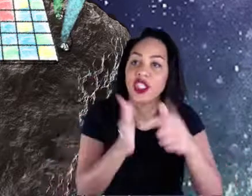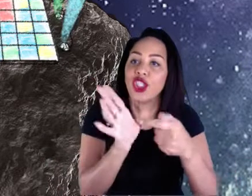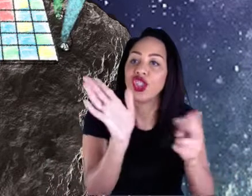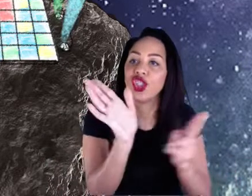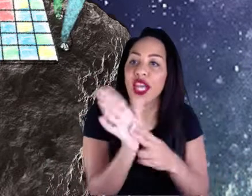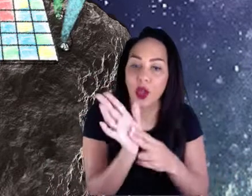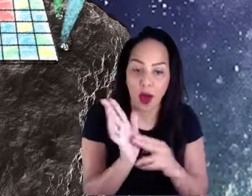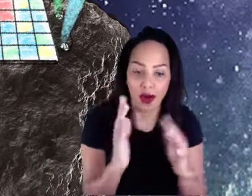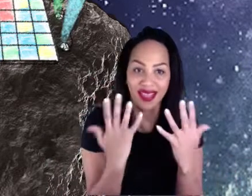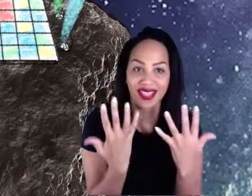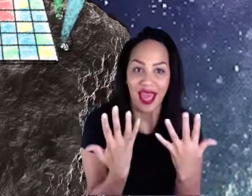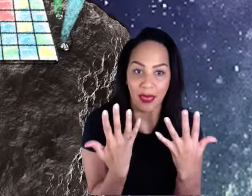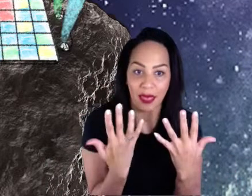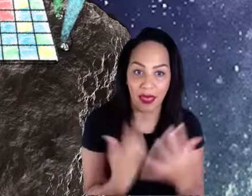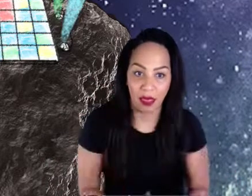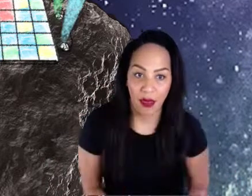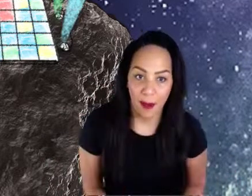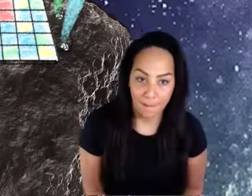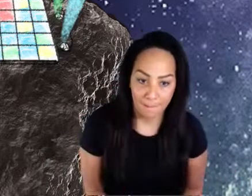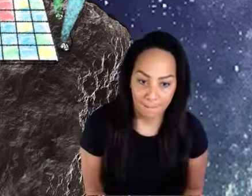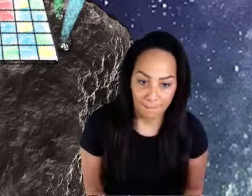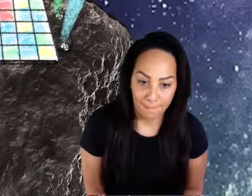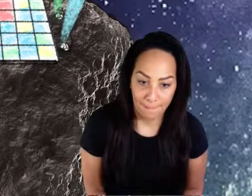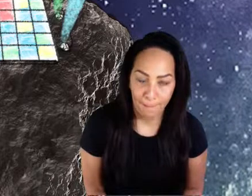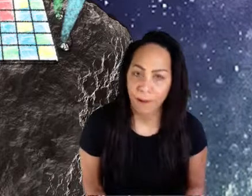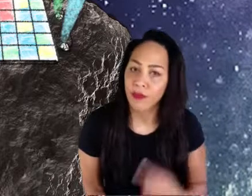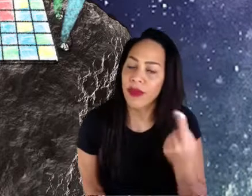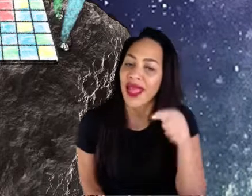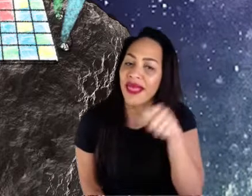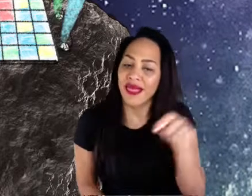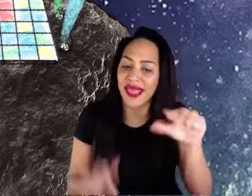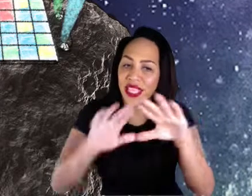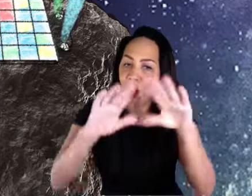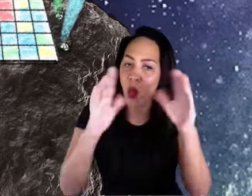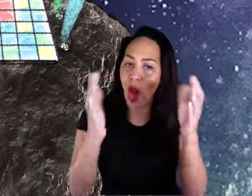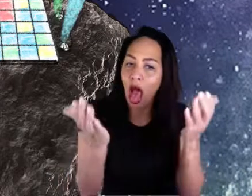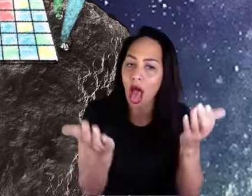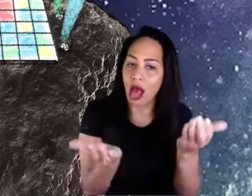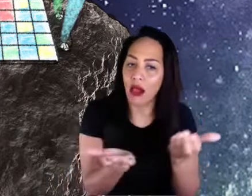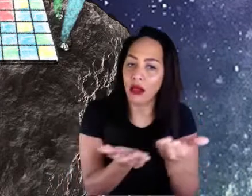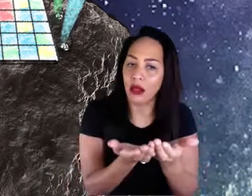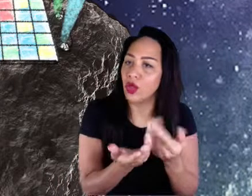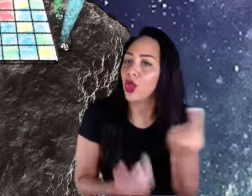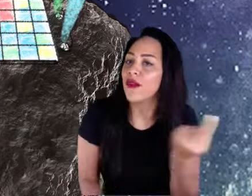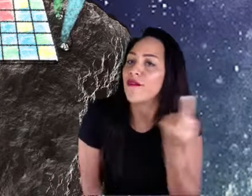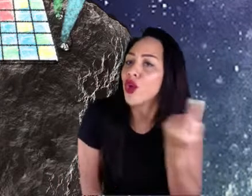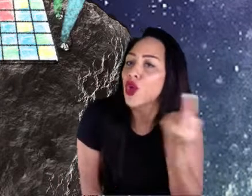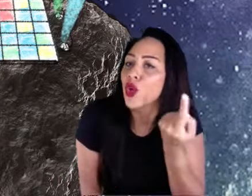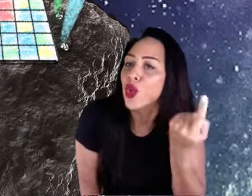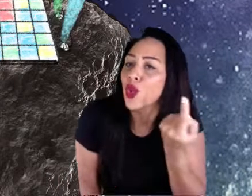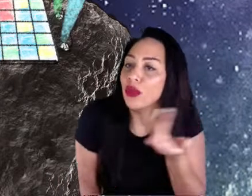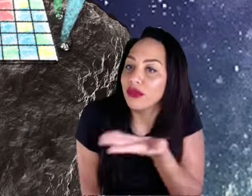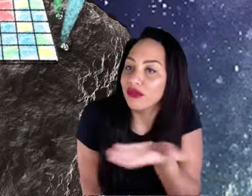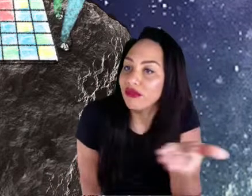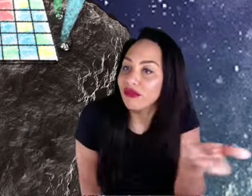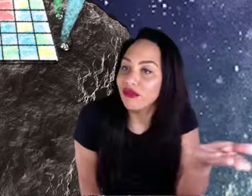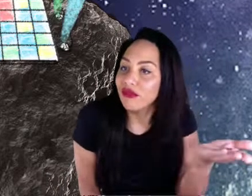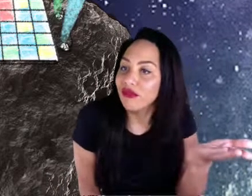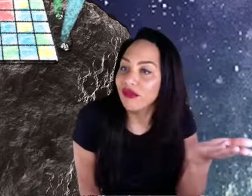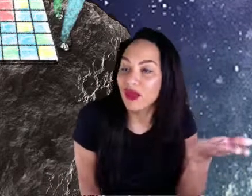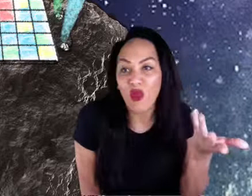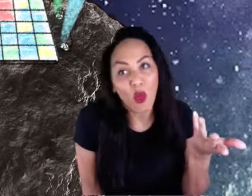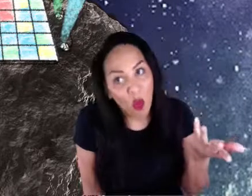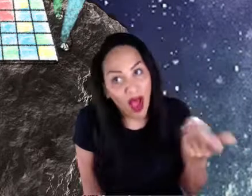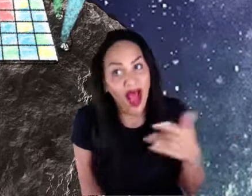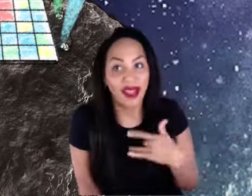And who is the world for? The world is for humans. Butterflies.